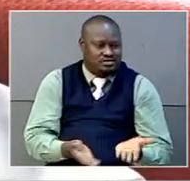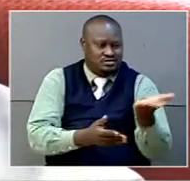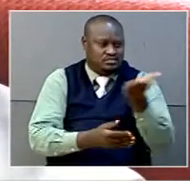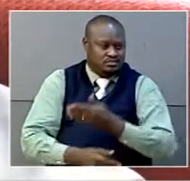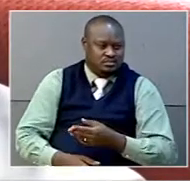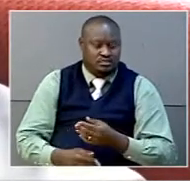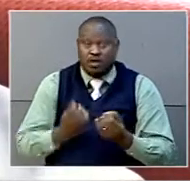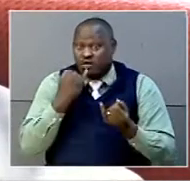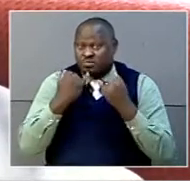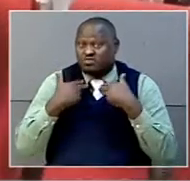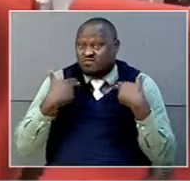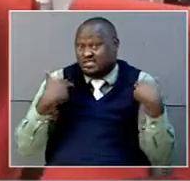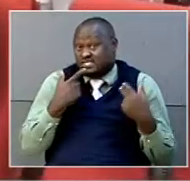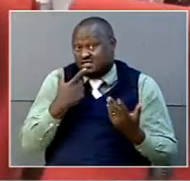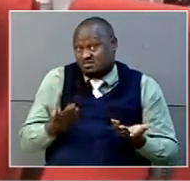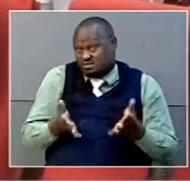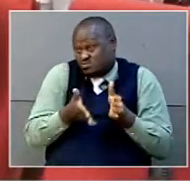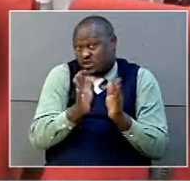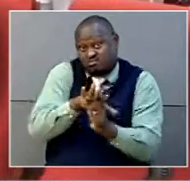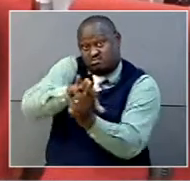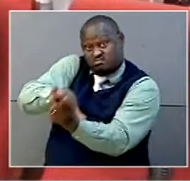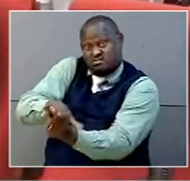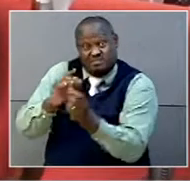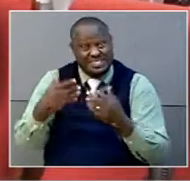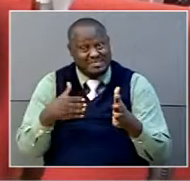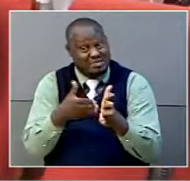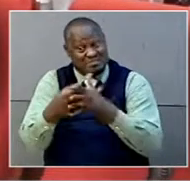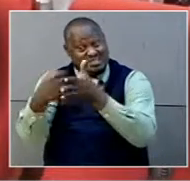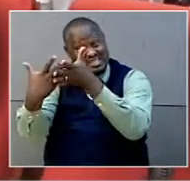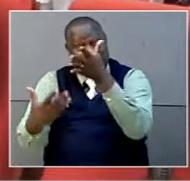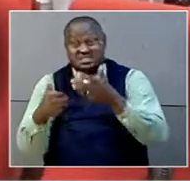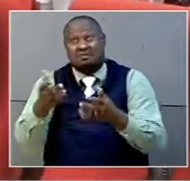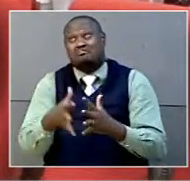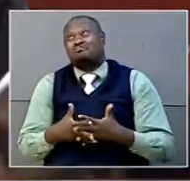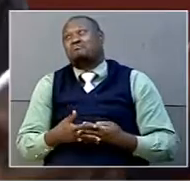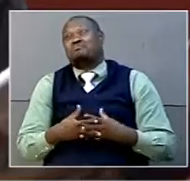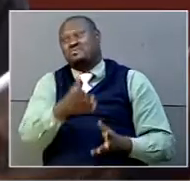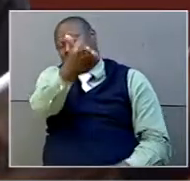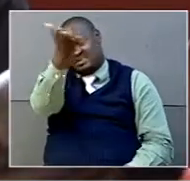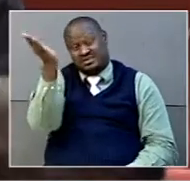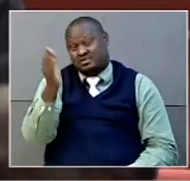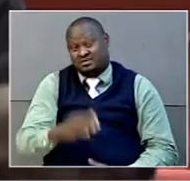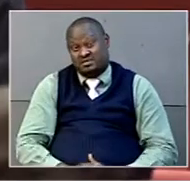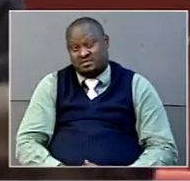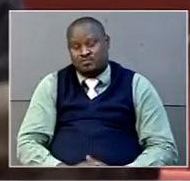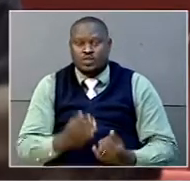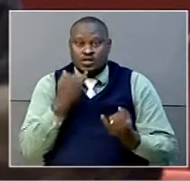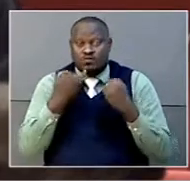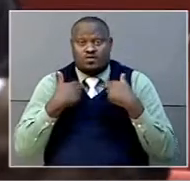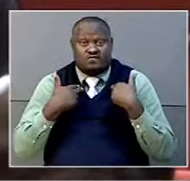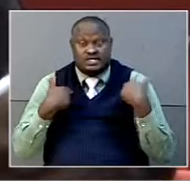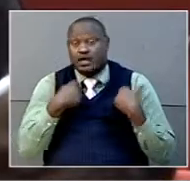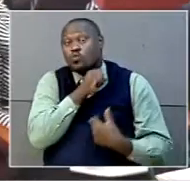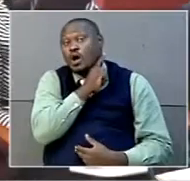officers say such neglect have posed huge challenges that have almost rendered them irrelevant. The information officers raised their